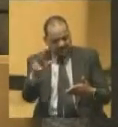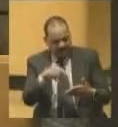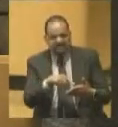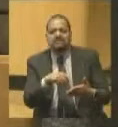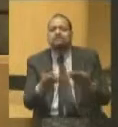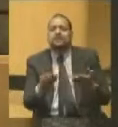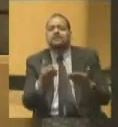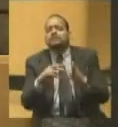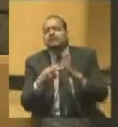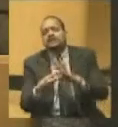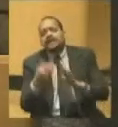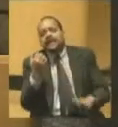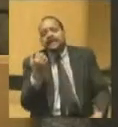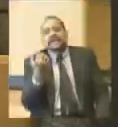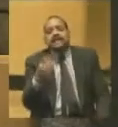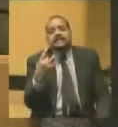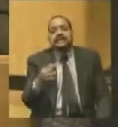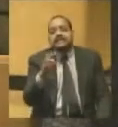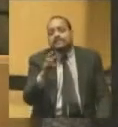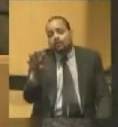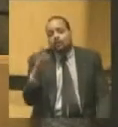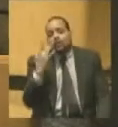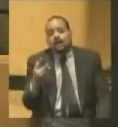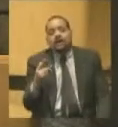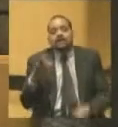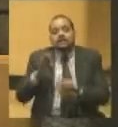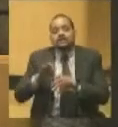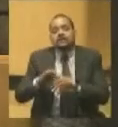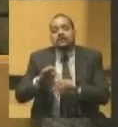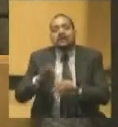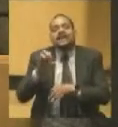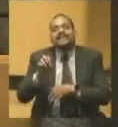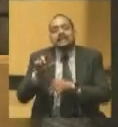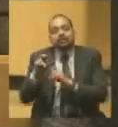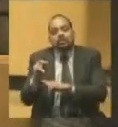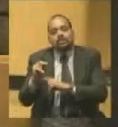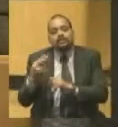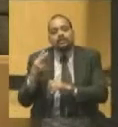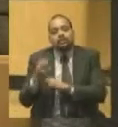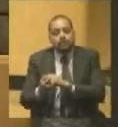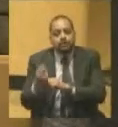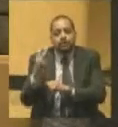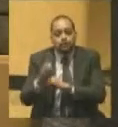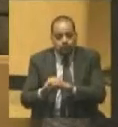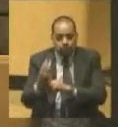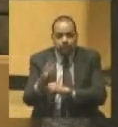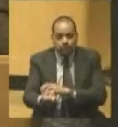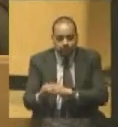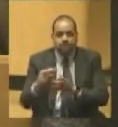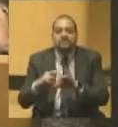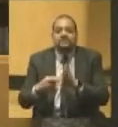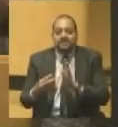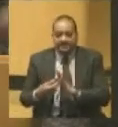that elections in American history come in two-year cycles, in even-numbered years.